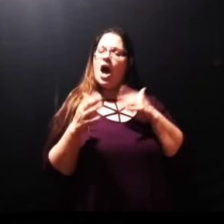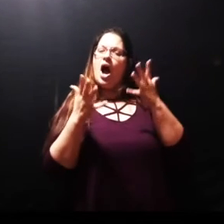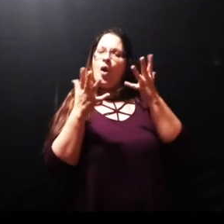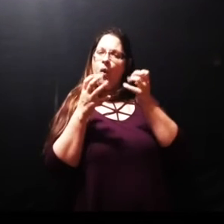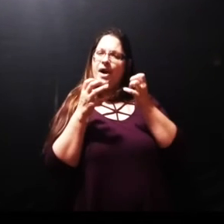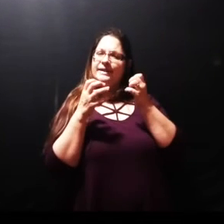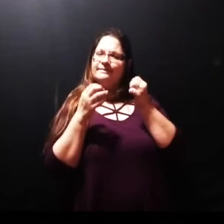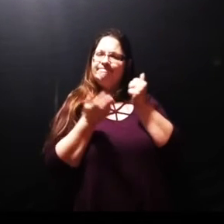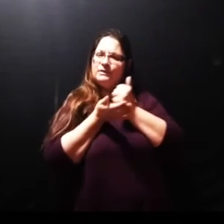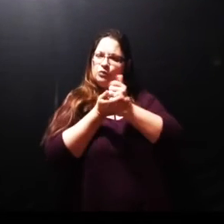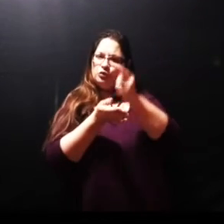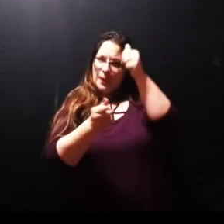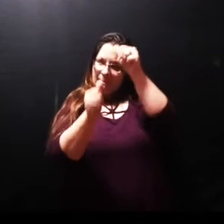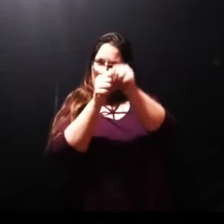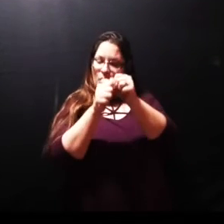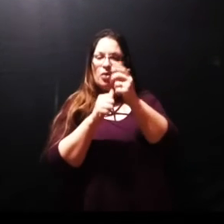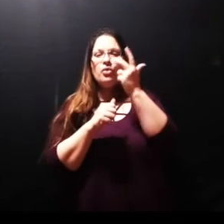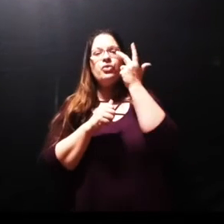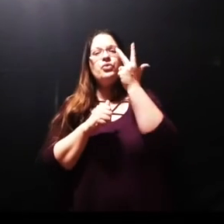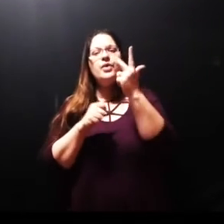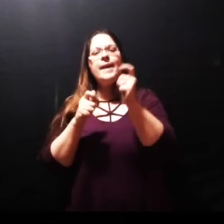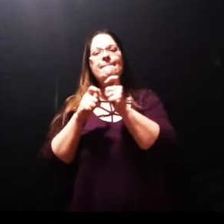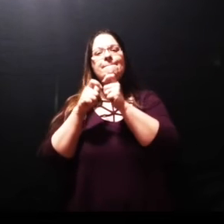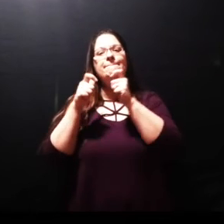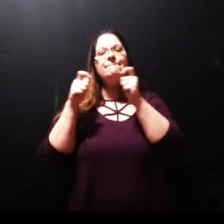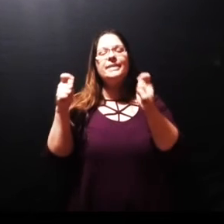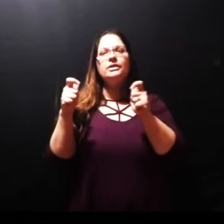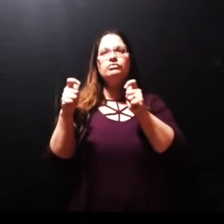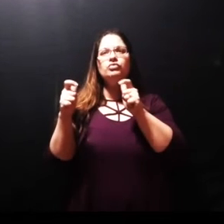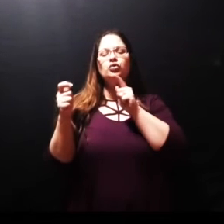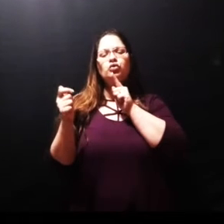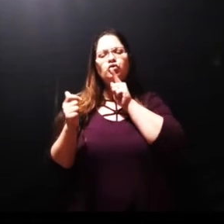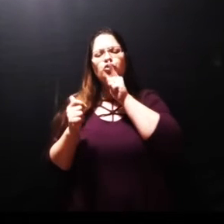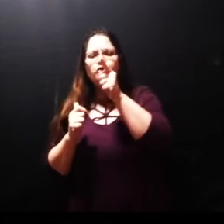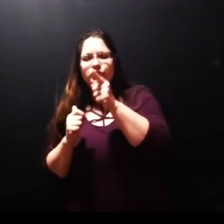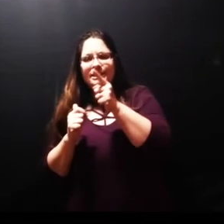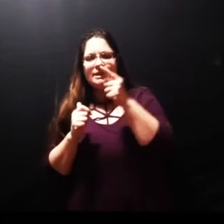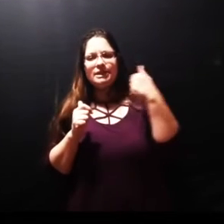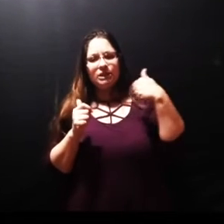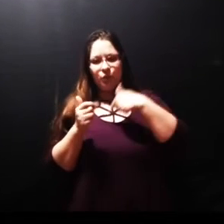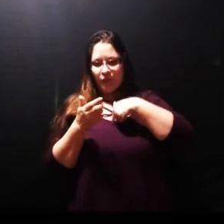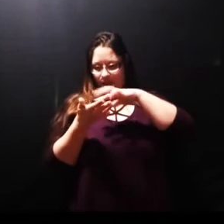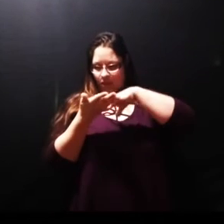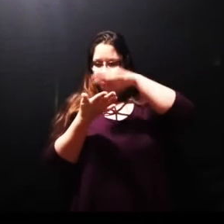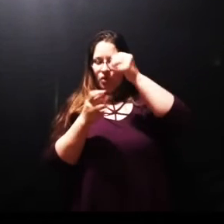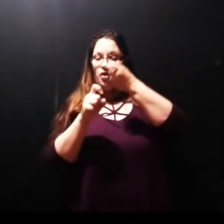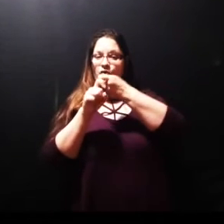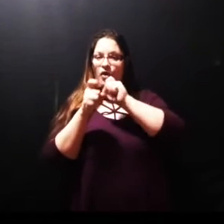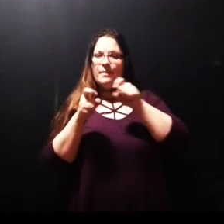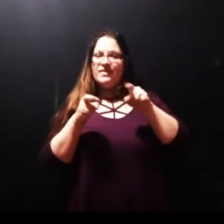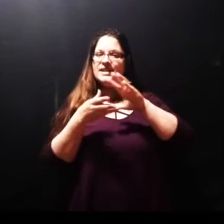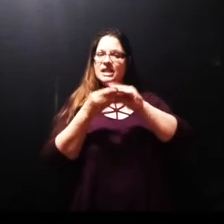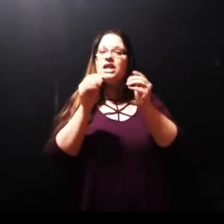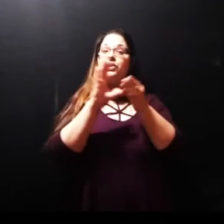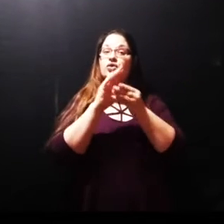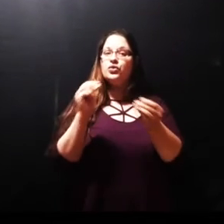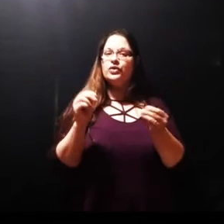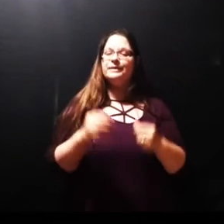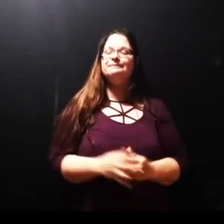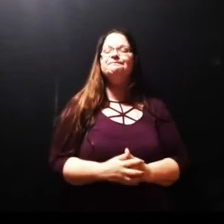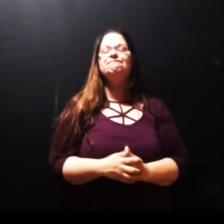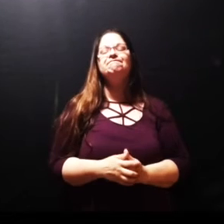as I close I want to remind you of three major truths three major things that I picked up from this little passage of scripture